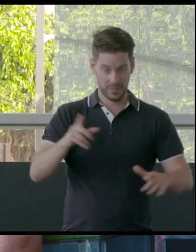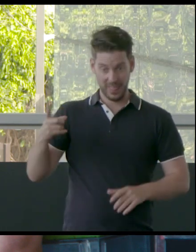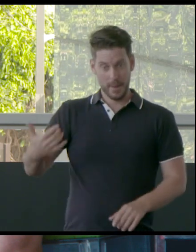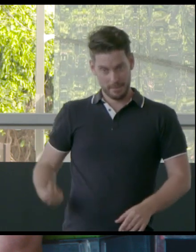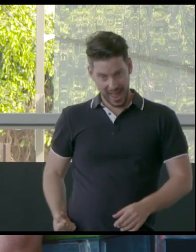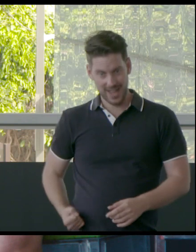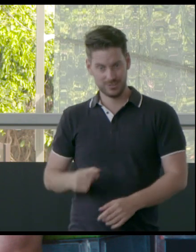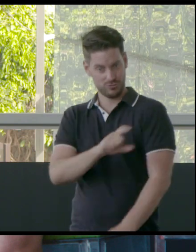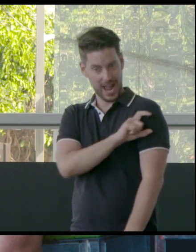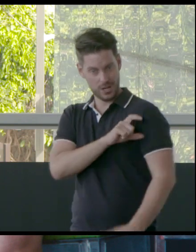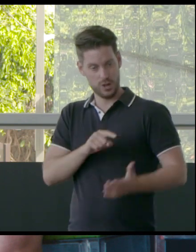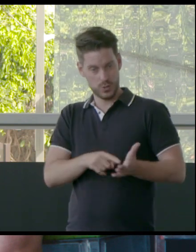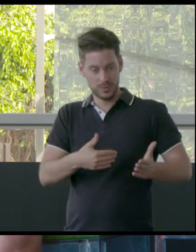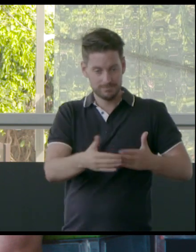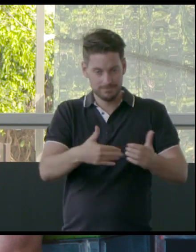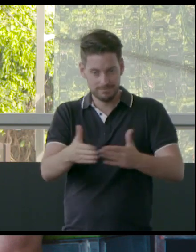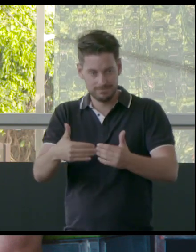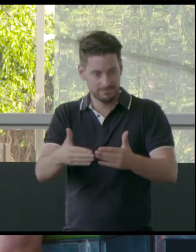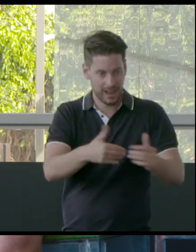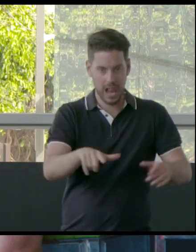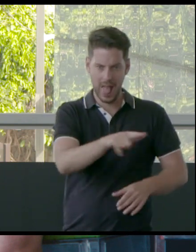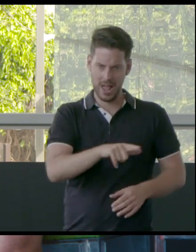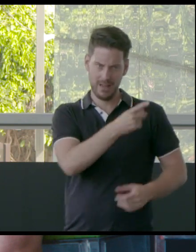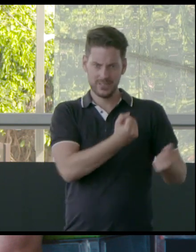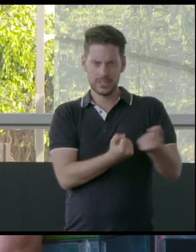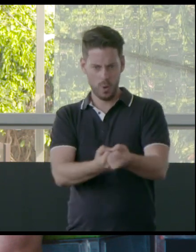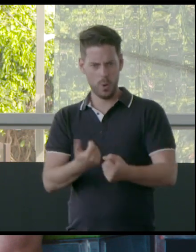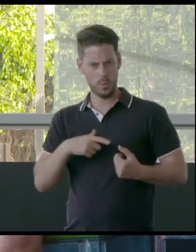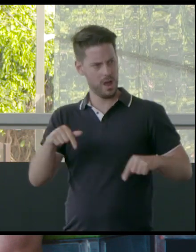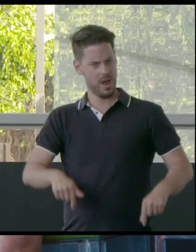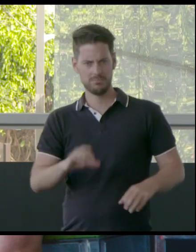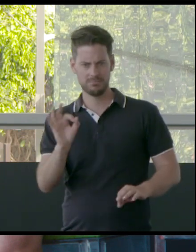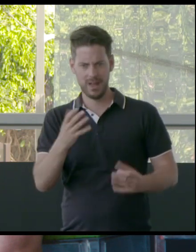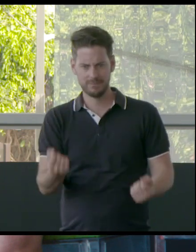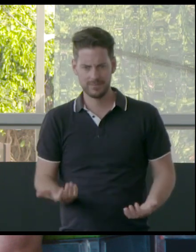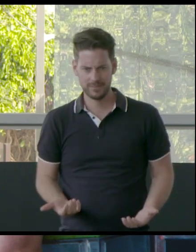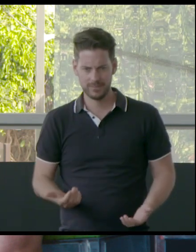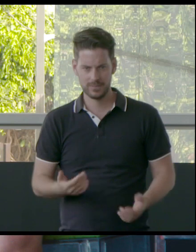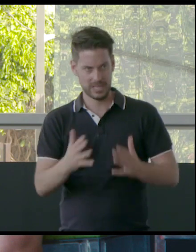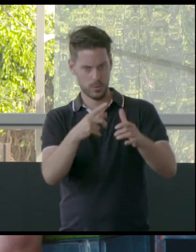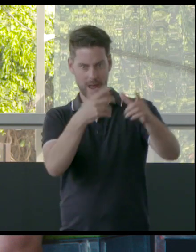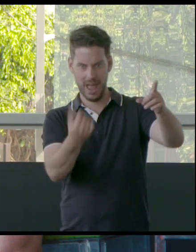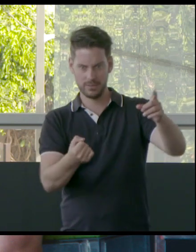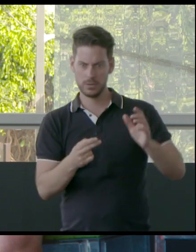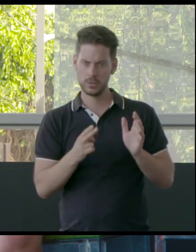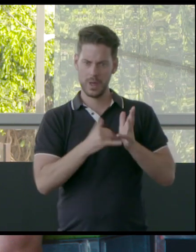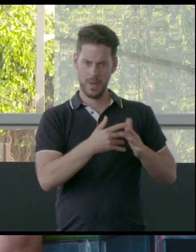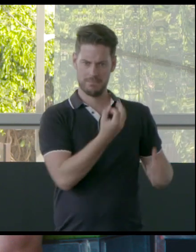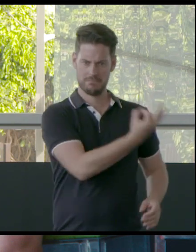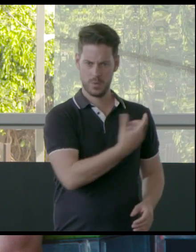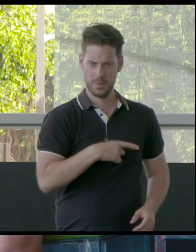to do it, and they have the support to do it. Why can't we have that here? Why can't we have that in New South Wales?